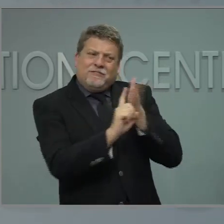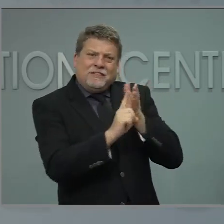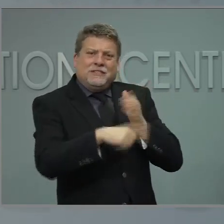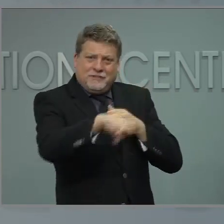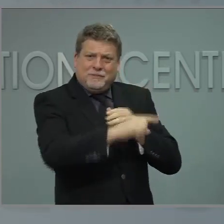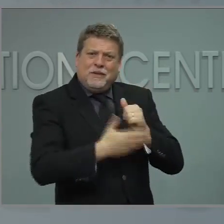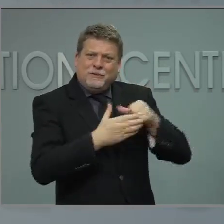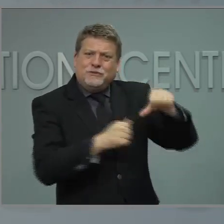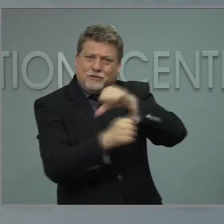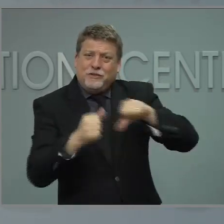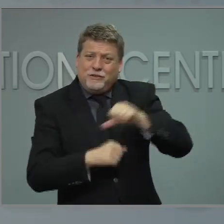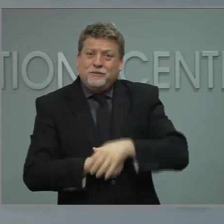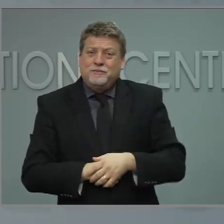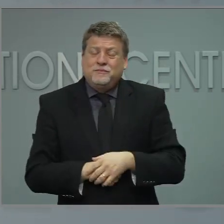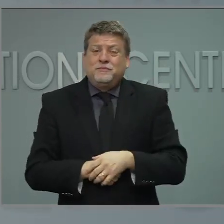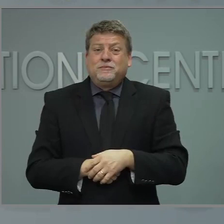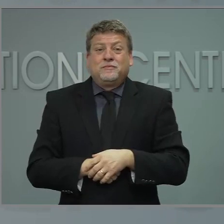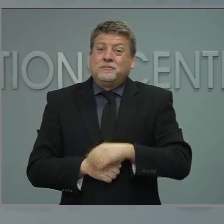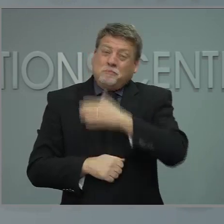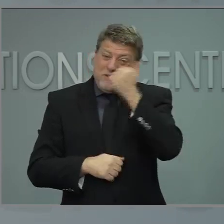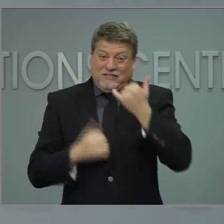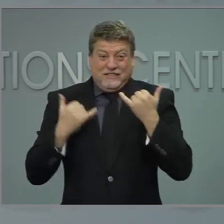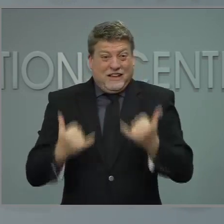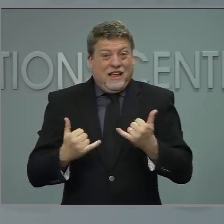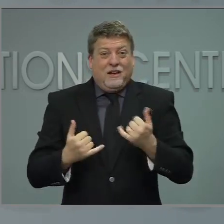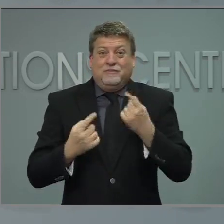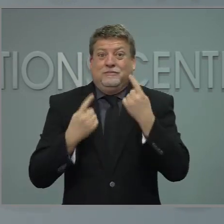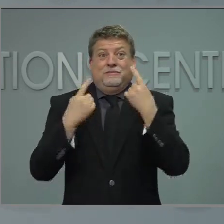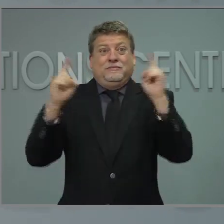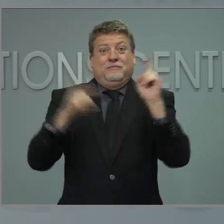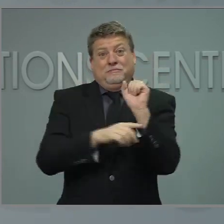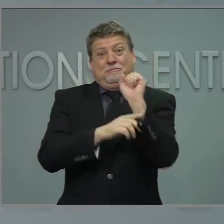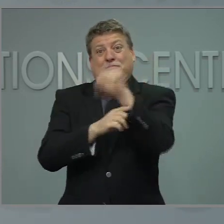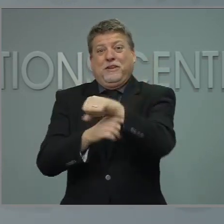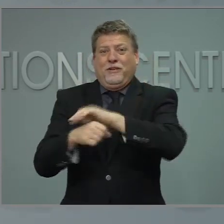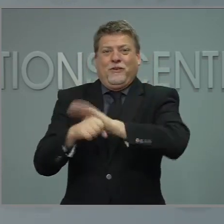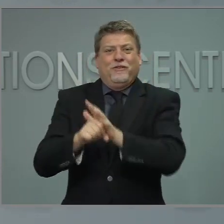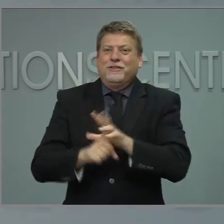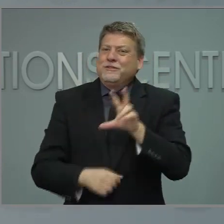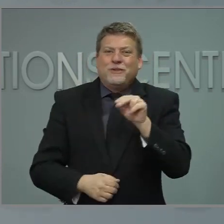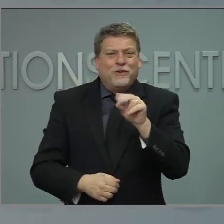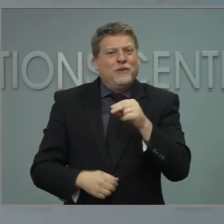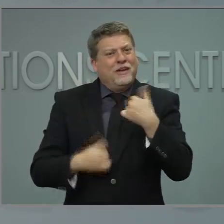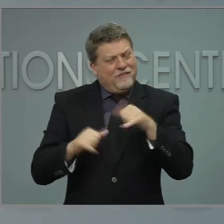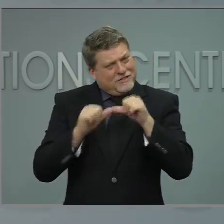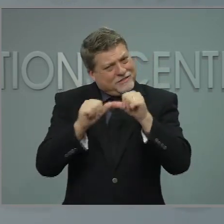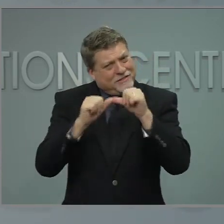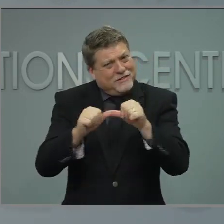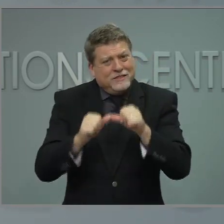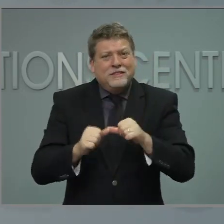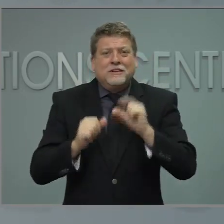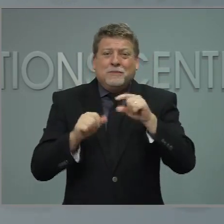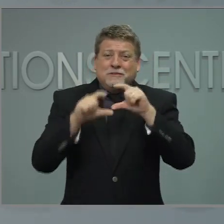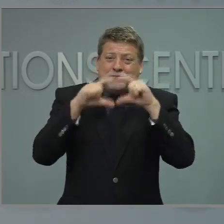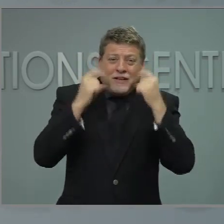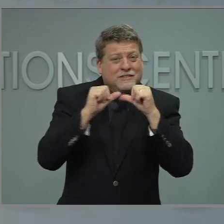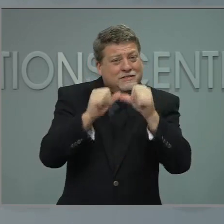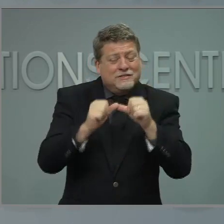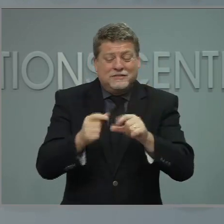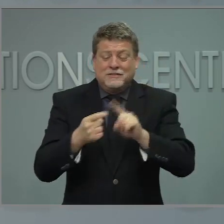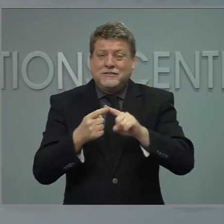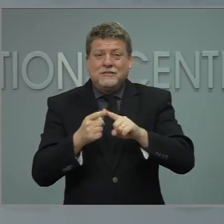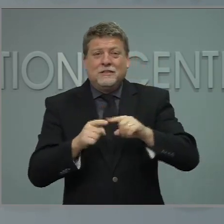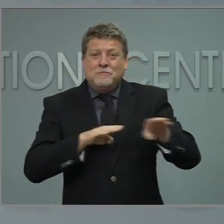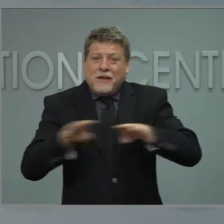We need to keep up our guard, wear our masks and act responsibly. That will save lives